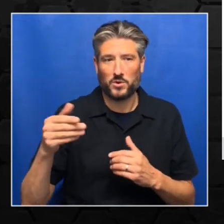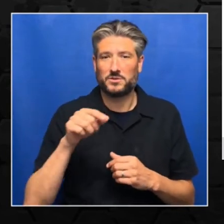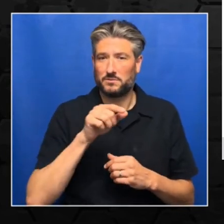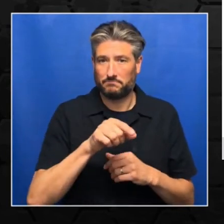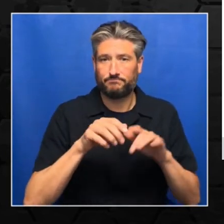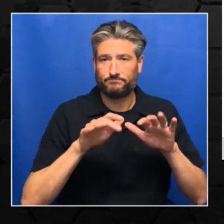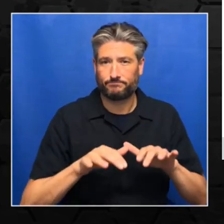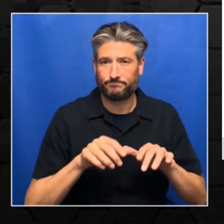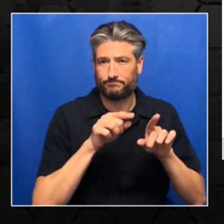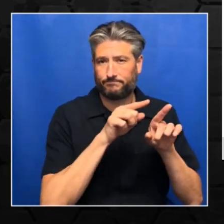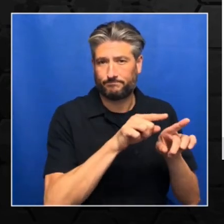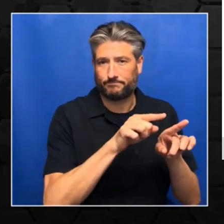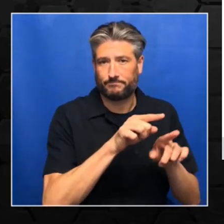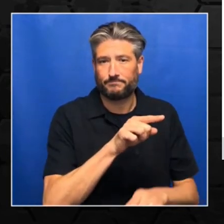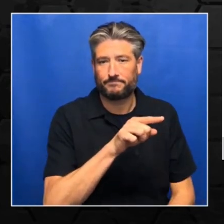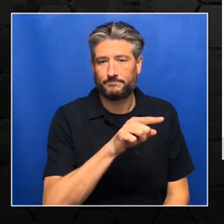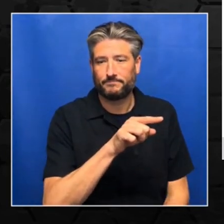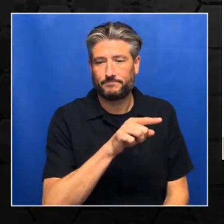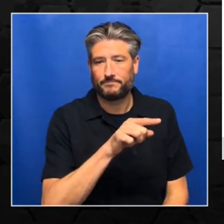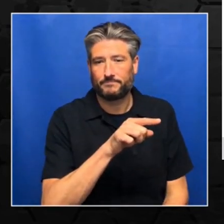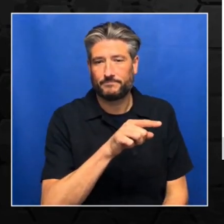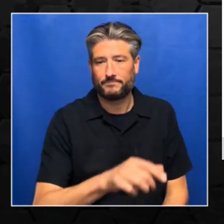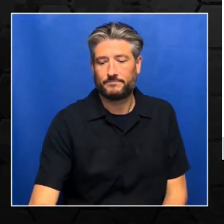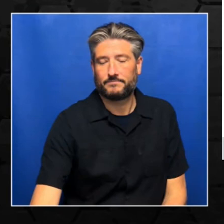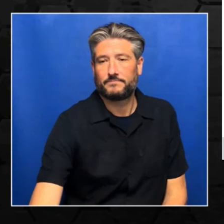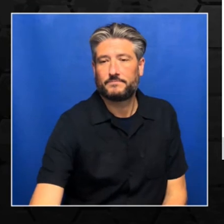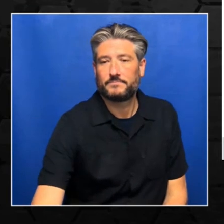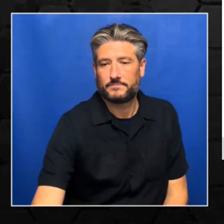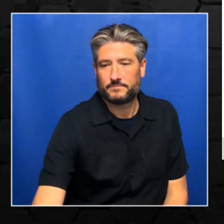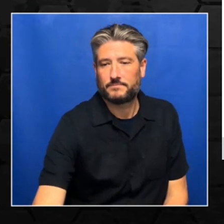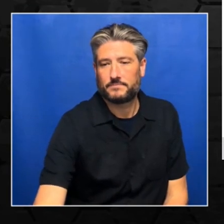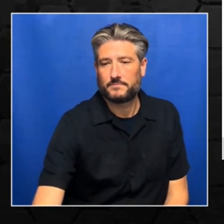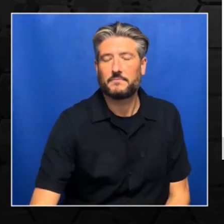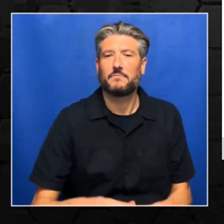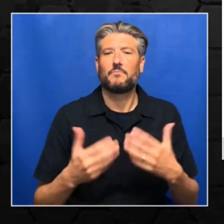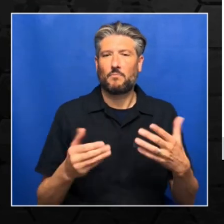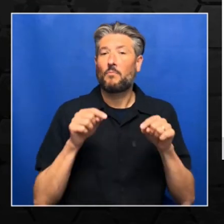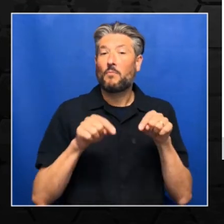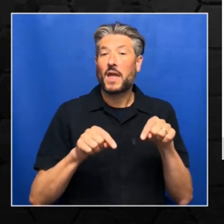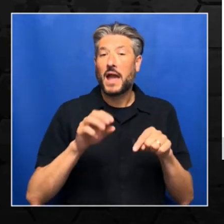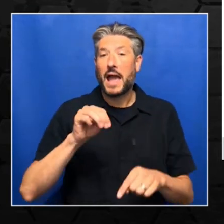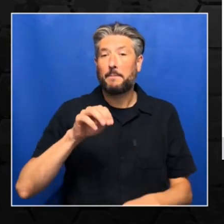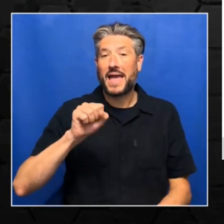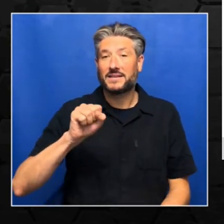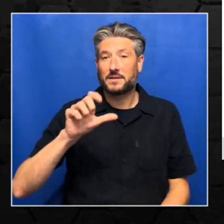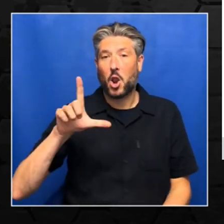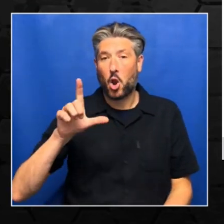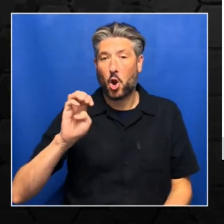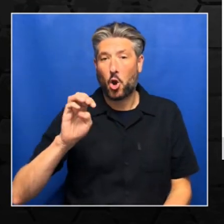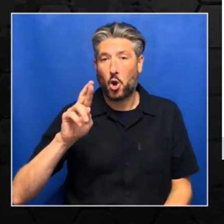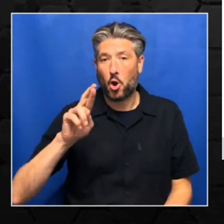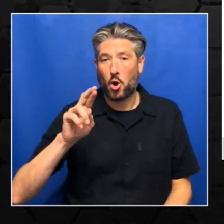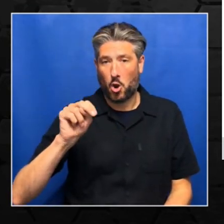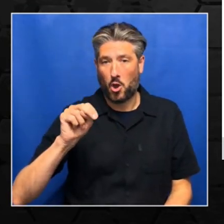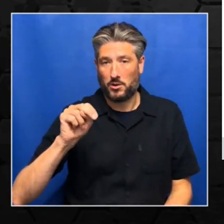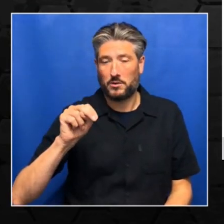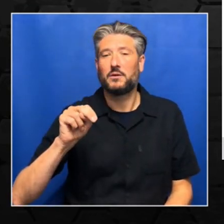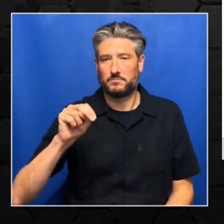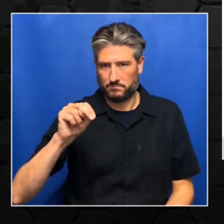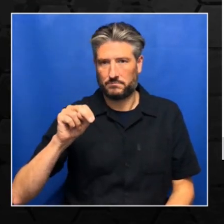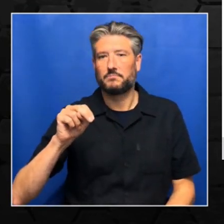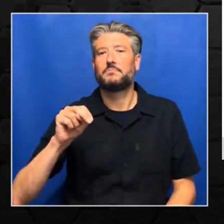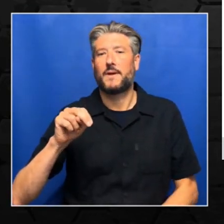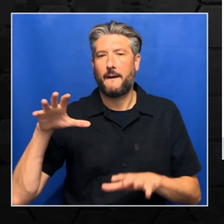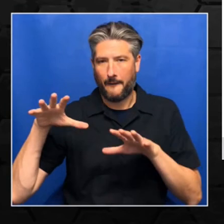Yeah, there you go. So now, in Microsoft Learn, they already have GPU. As you can see, the built-in GPU is there. So that's a very great advantage.